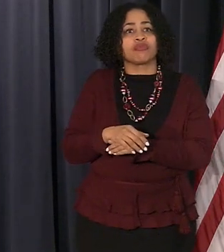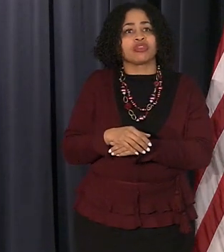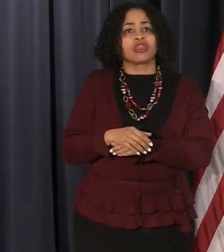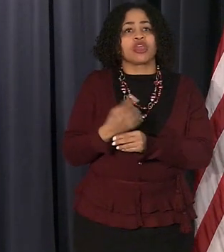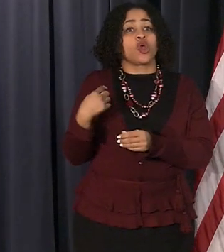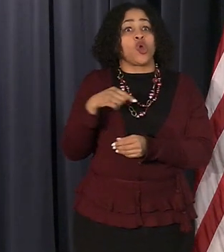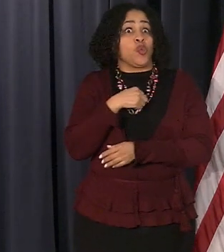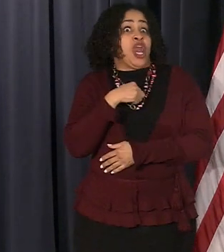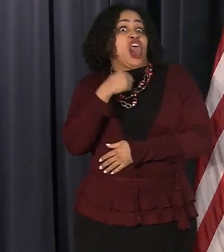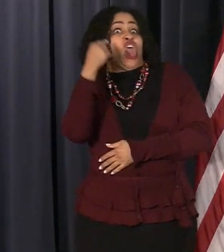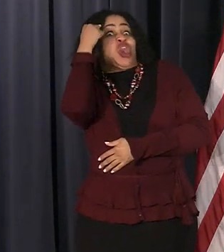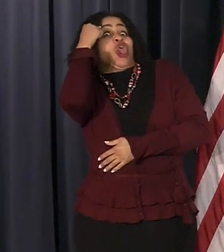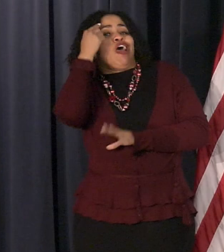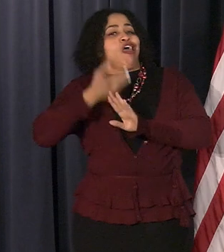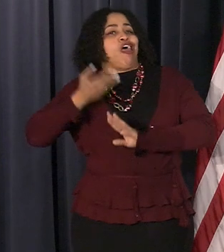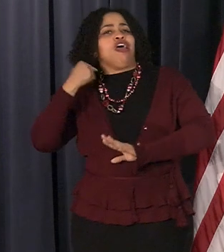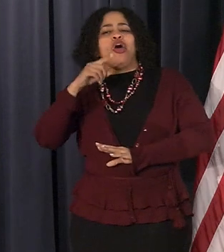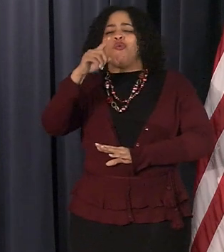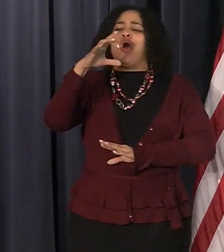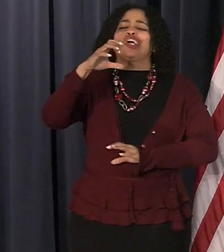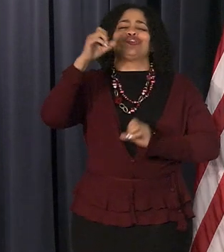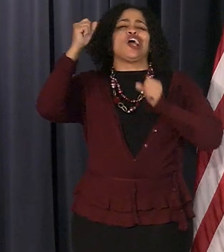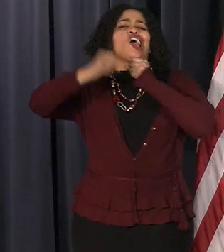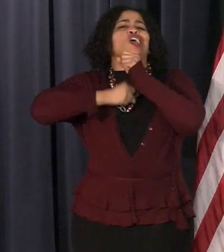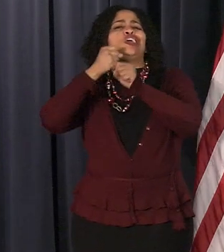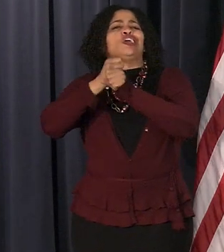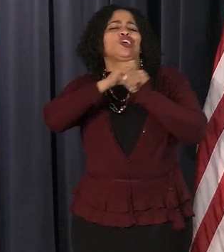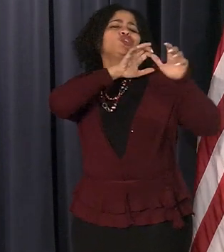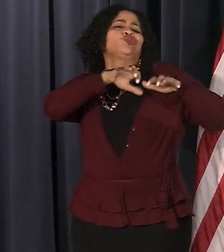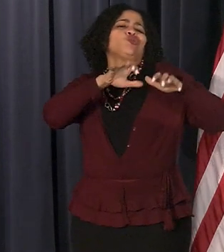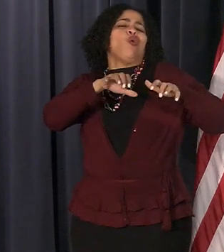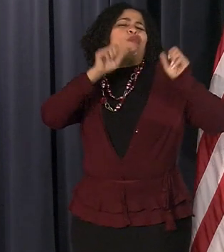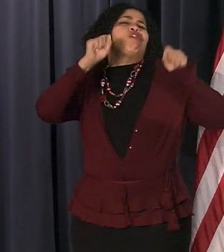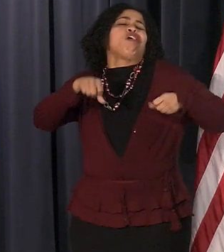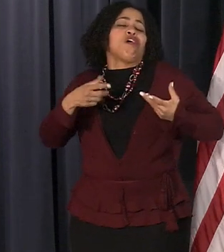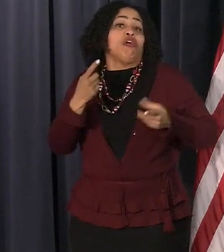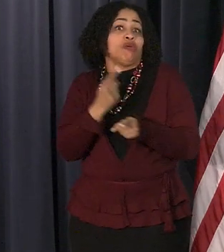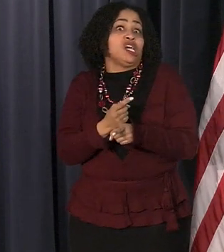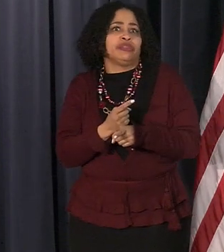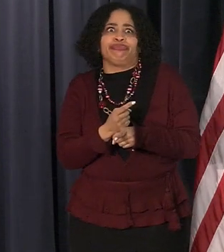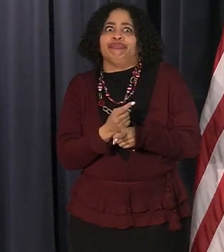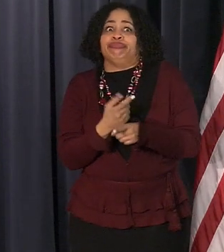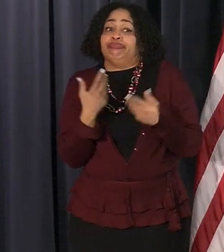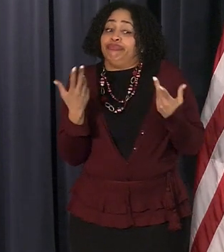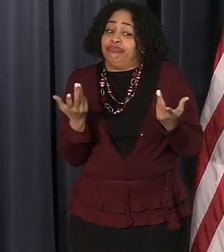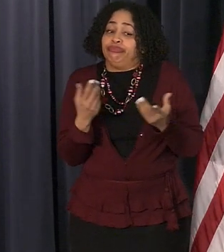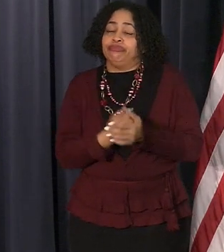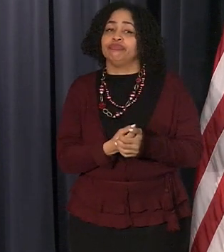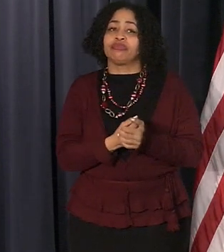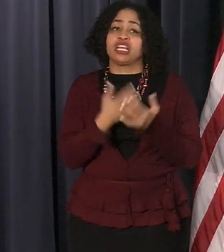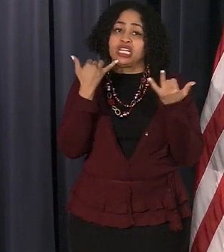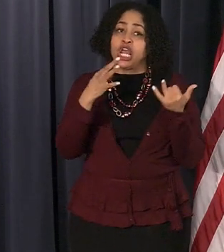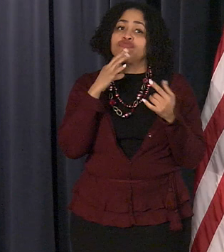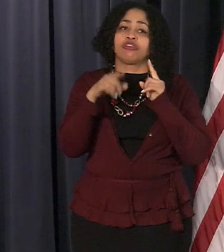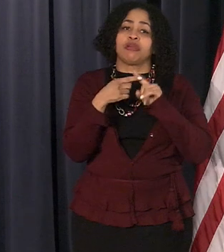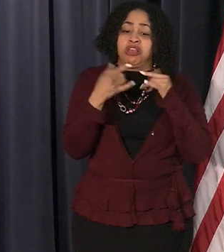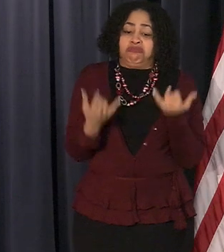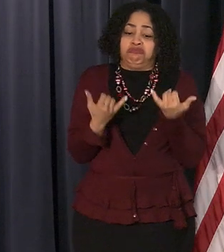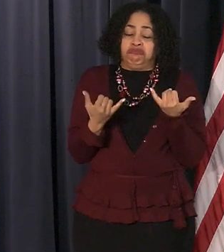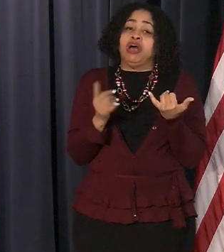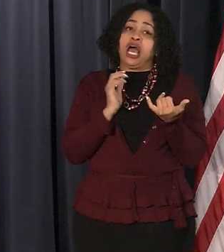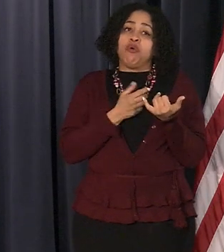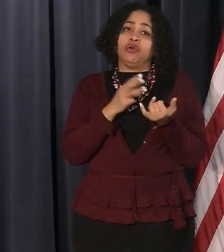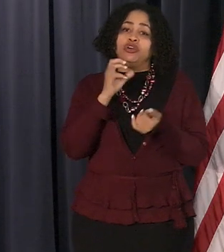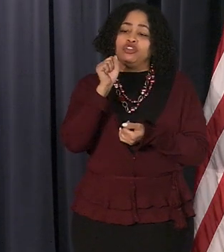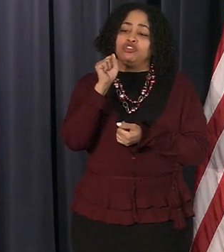was a hundred year storm capacity i want to talk a minute about the combined sewer system we have and most long